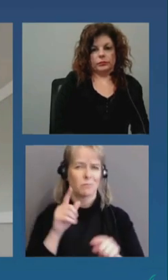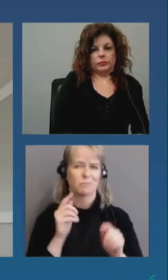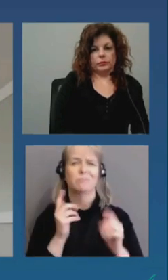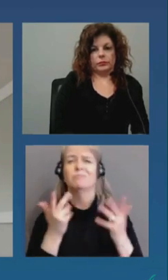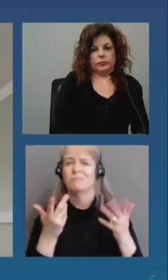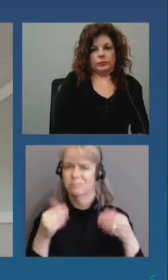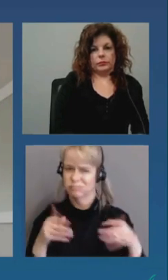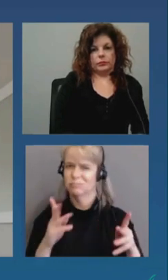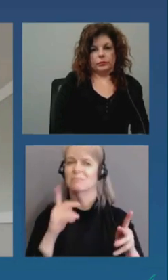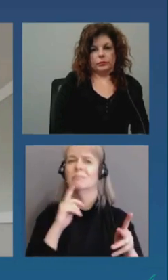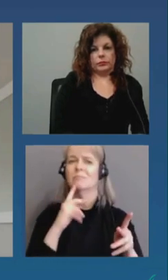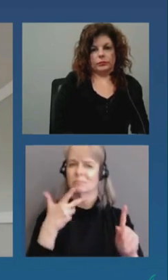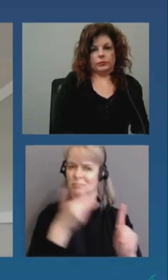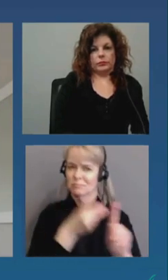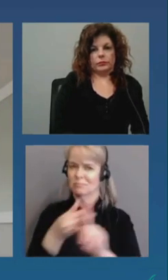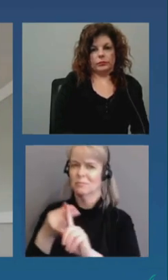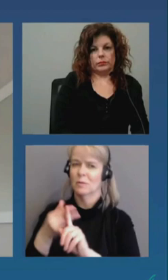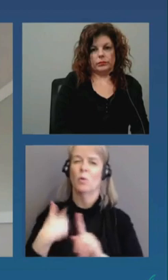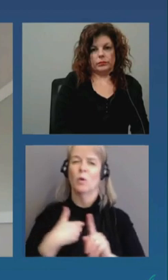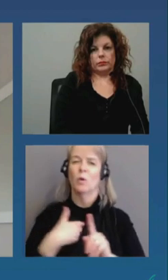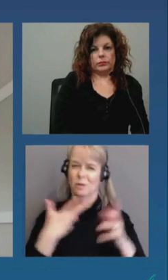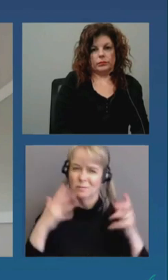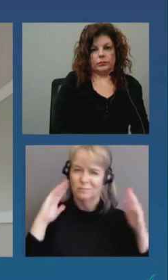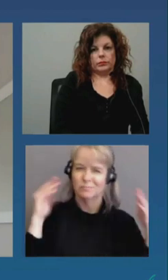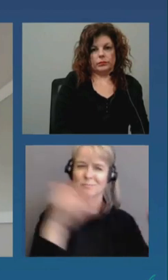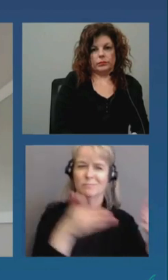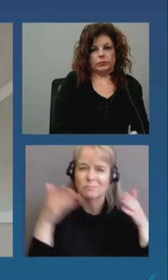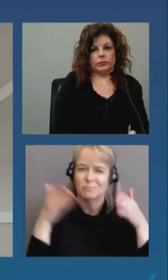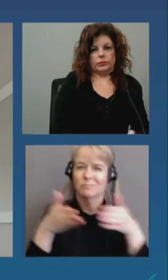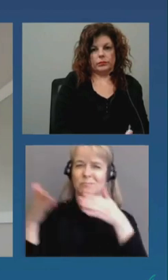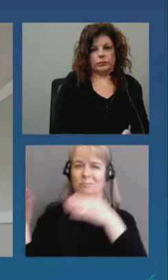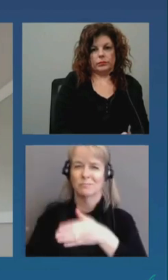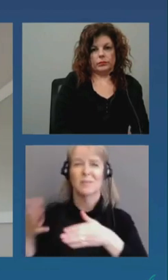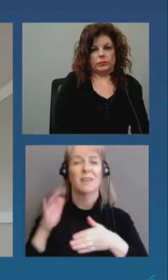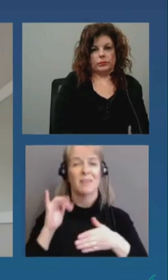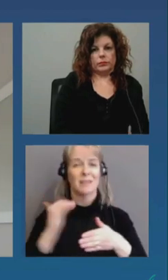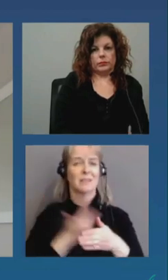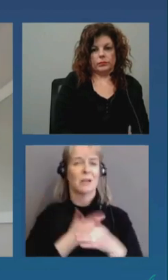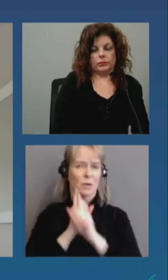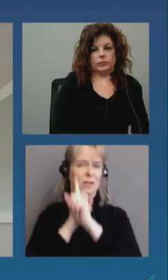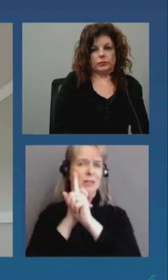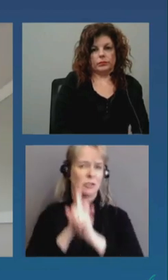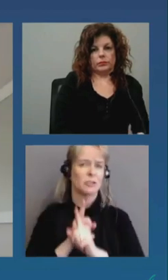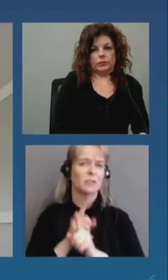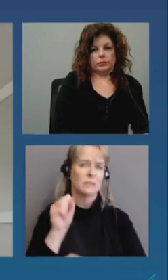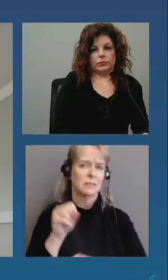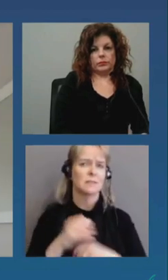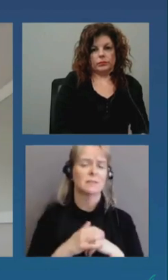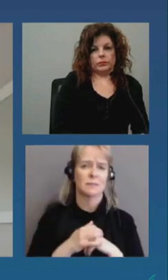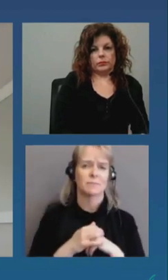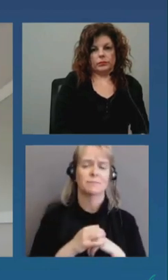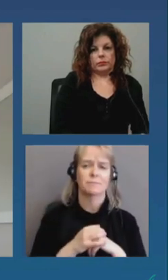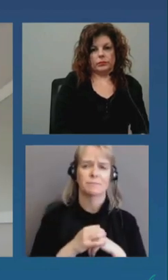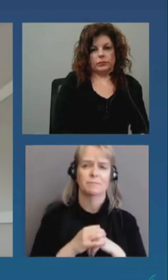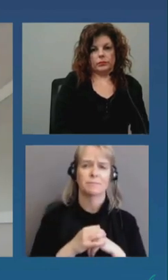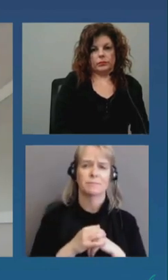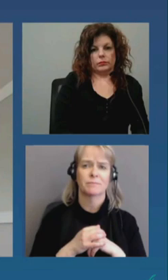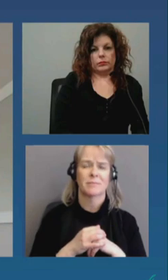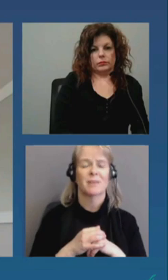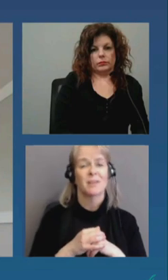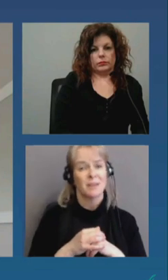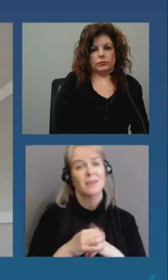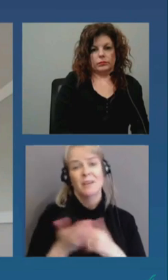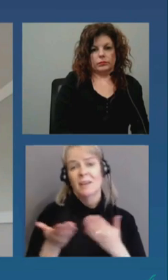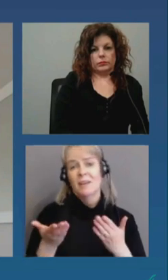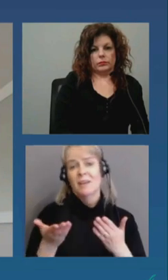supply grows that that will continue to grow as an initiative and um so it's it's uh it shows